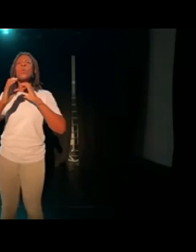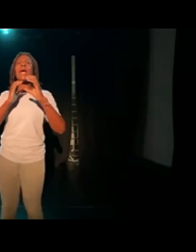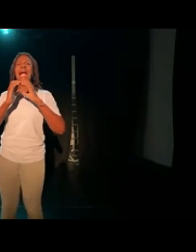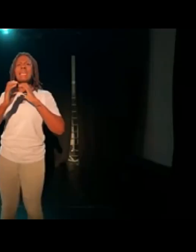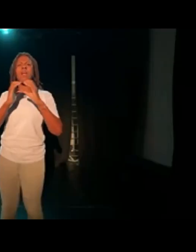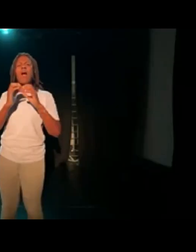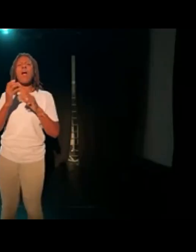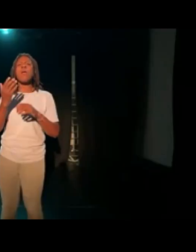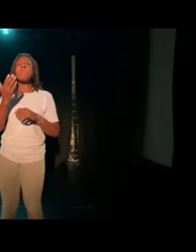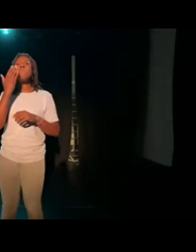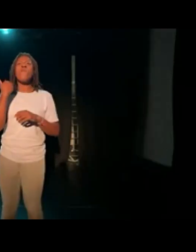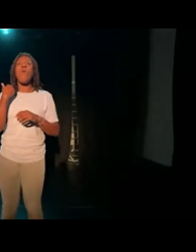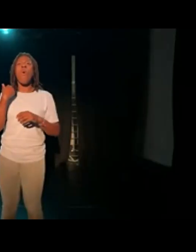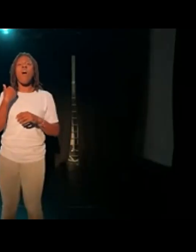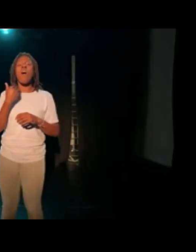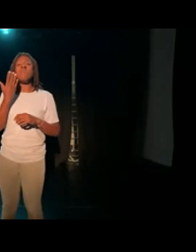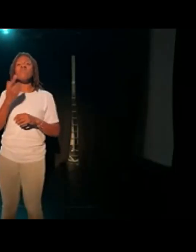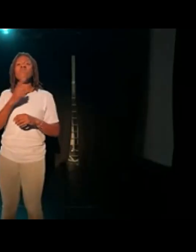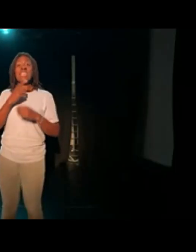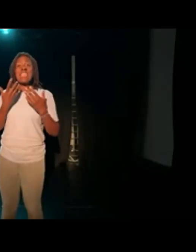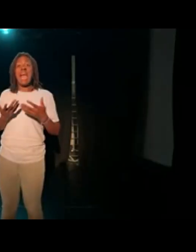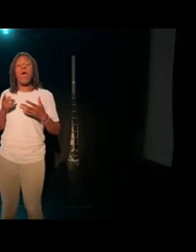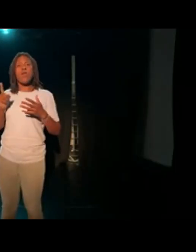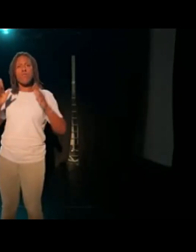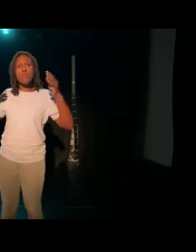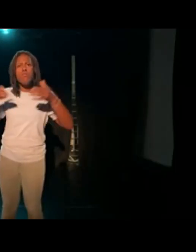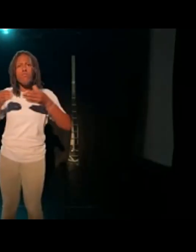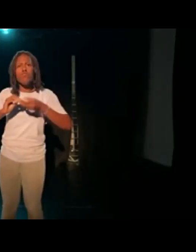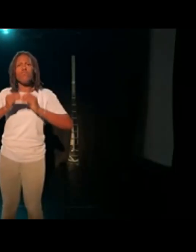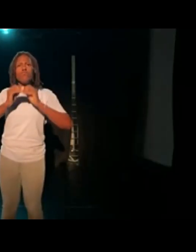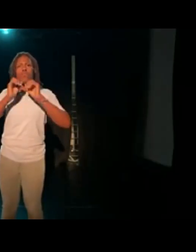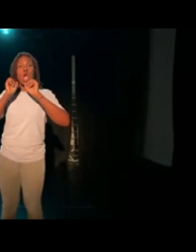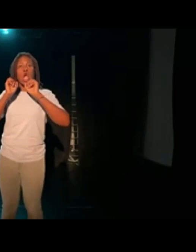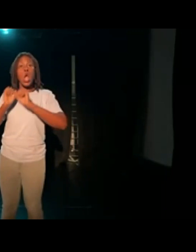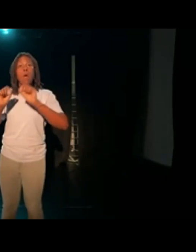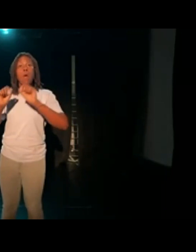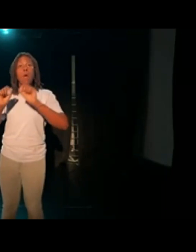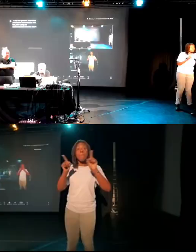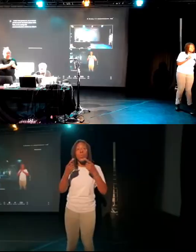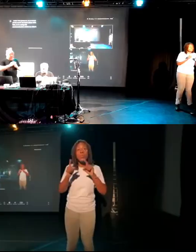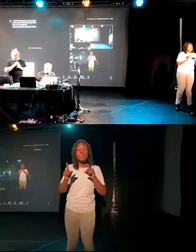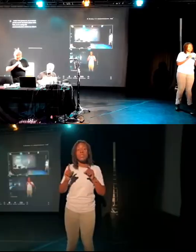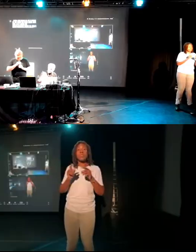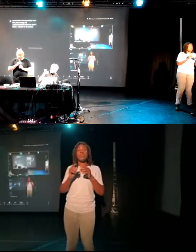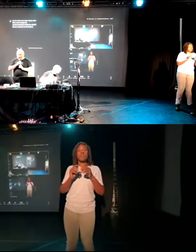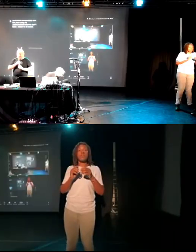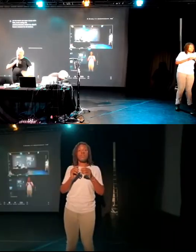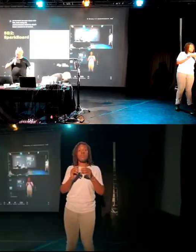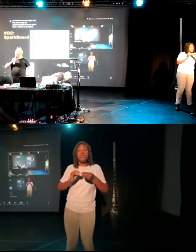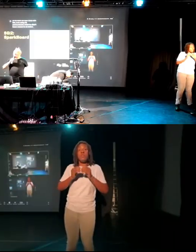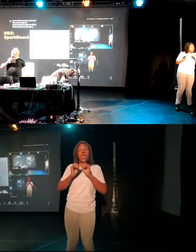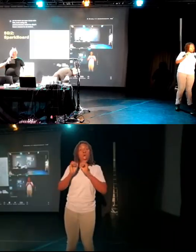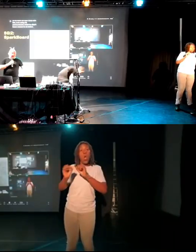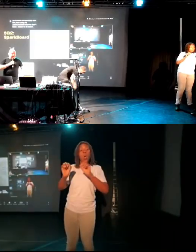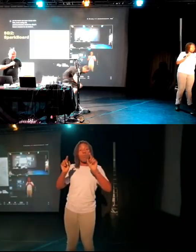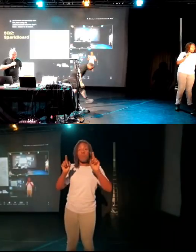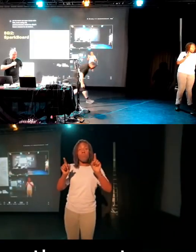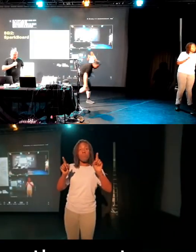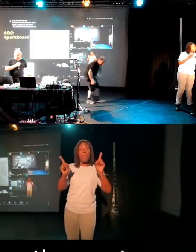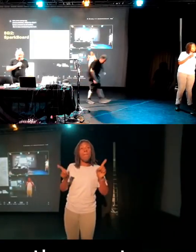And he's now starting to work on composing his own music and putting his own performance together. There we go. That's perfect. Right. Okay.